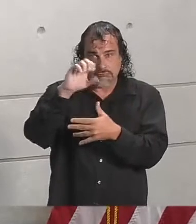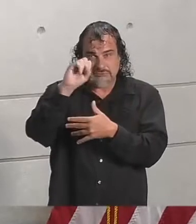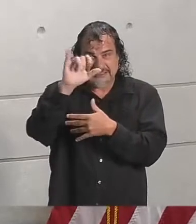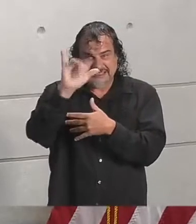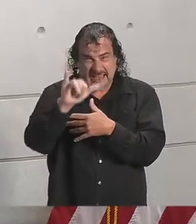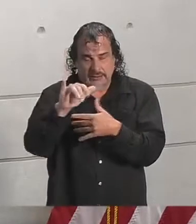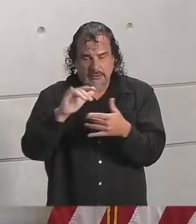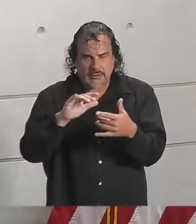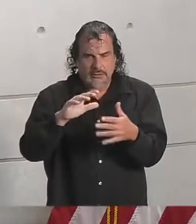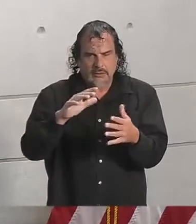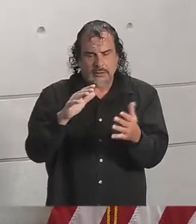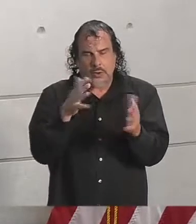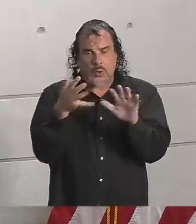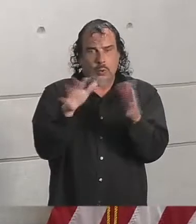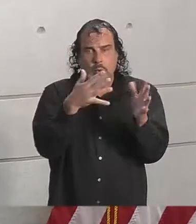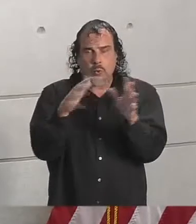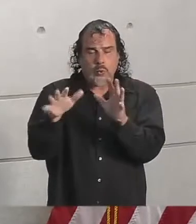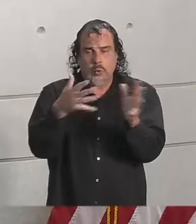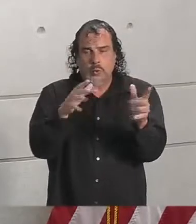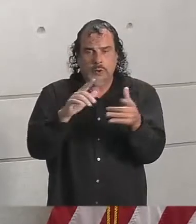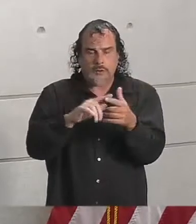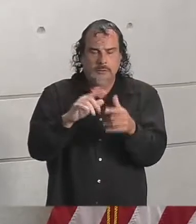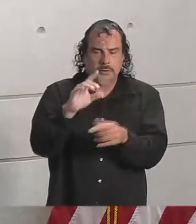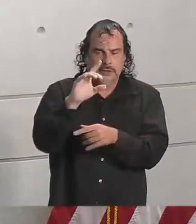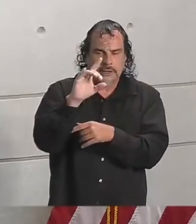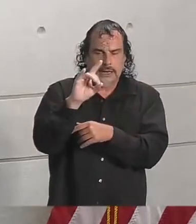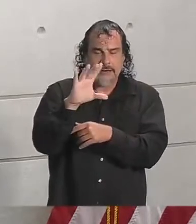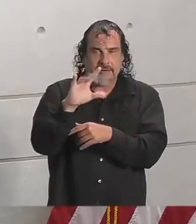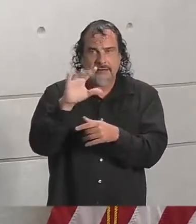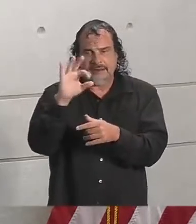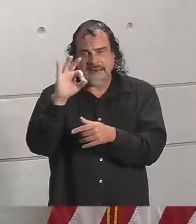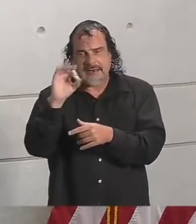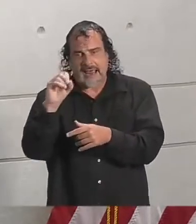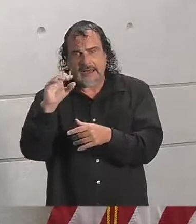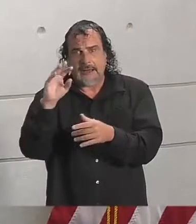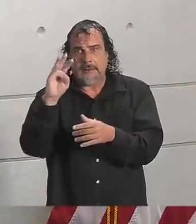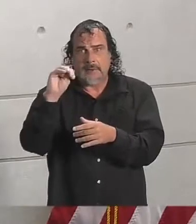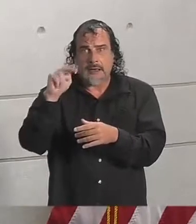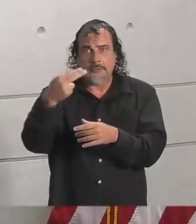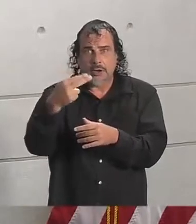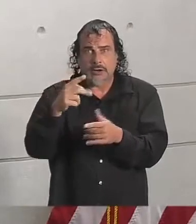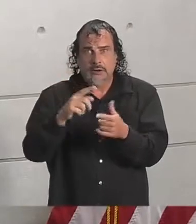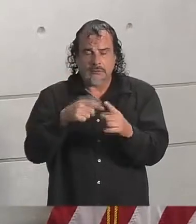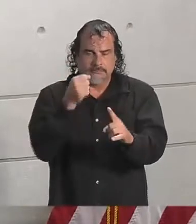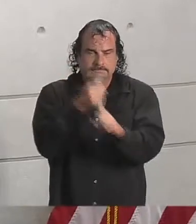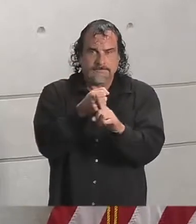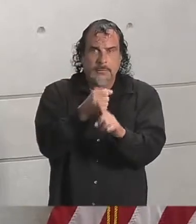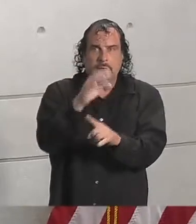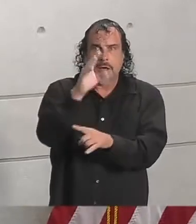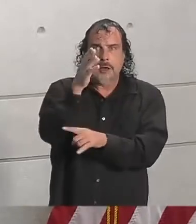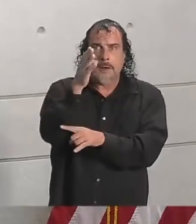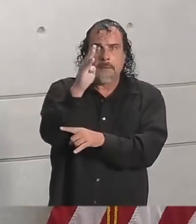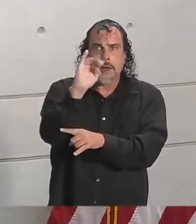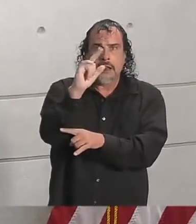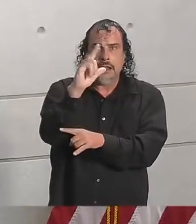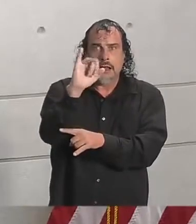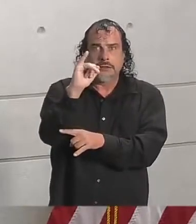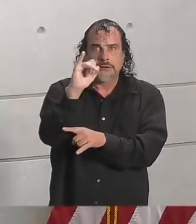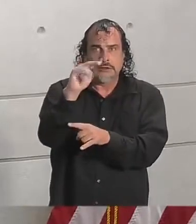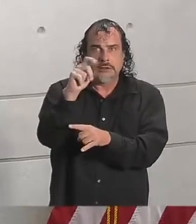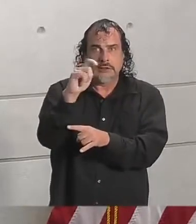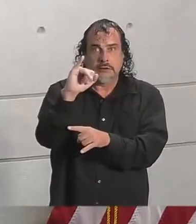winds between 85 and 90 miles an hour hitting Biloxi, Mississippi. That is the latest